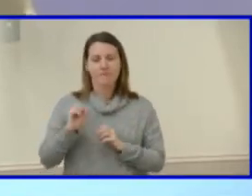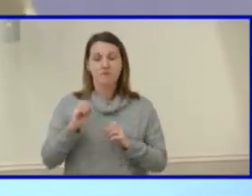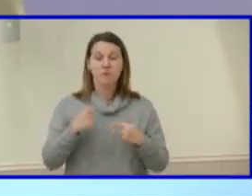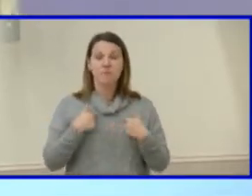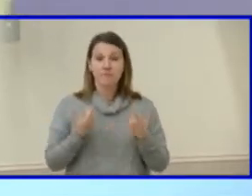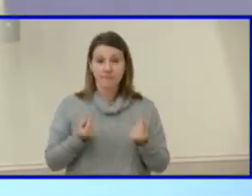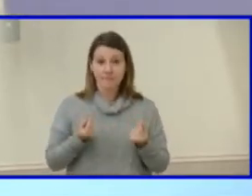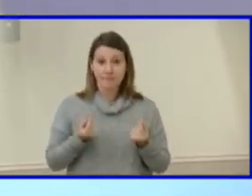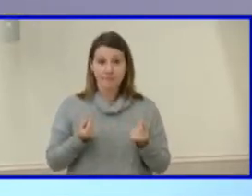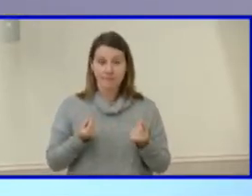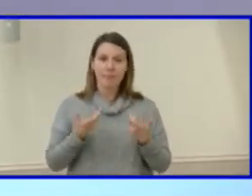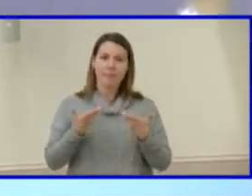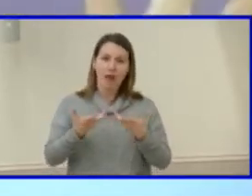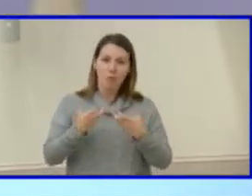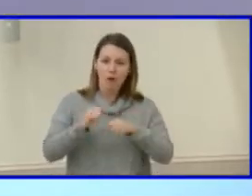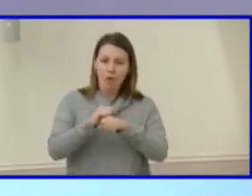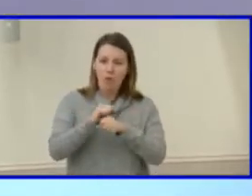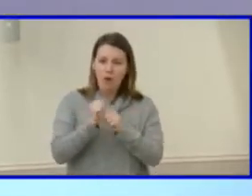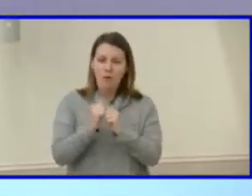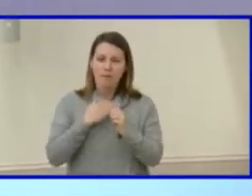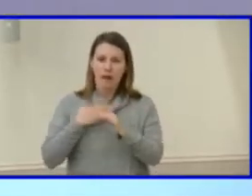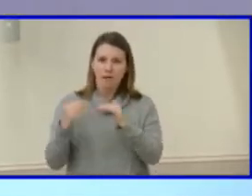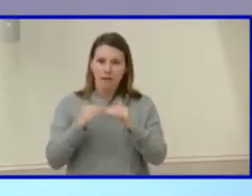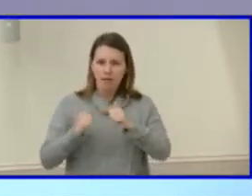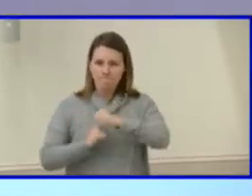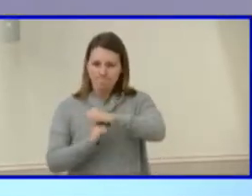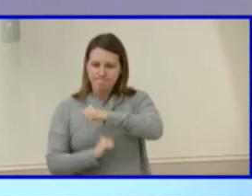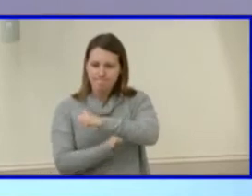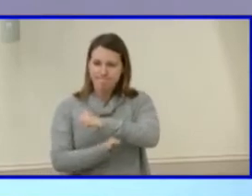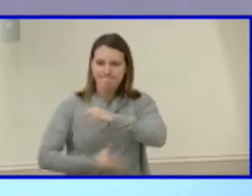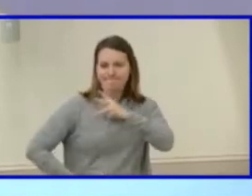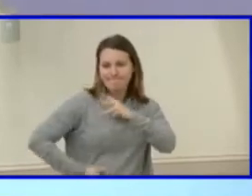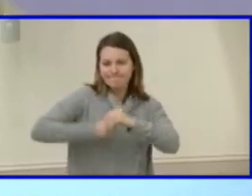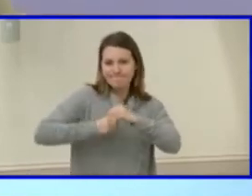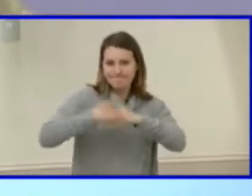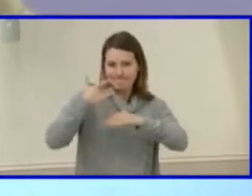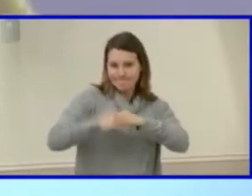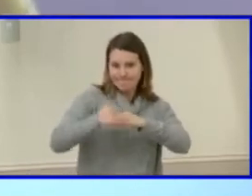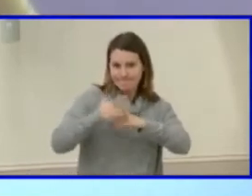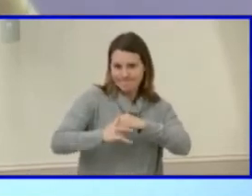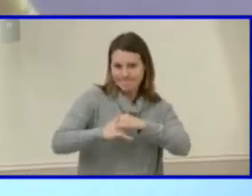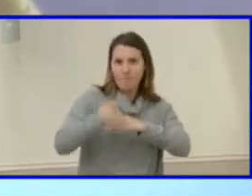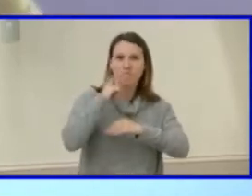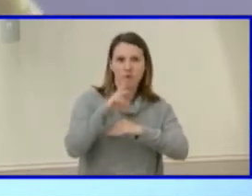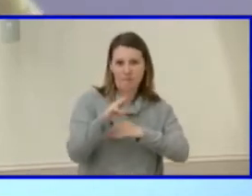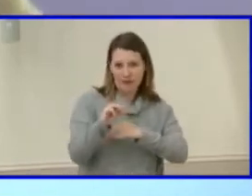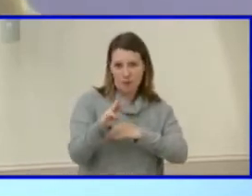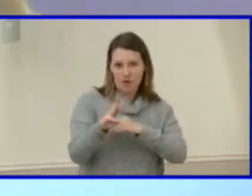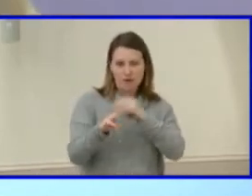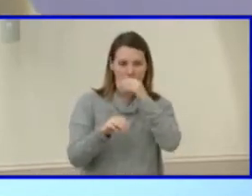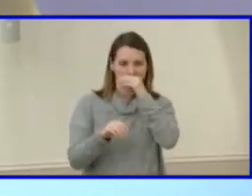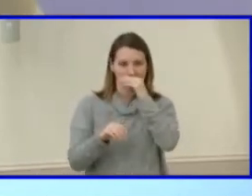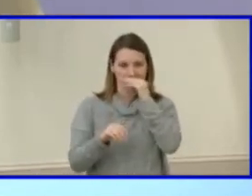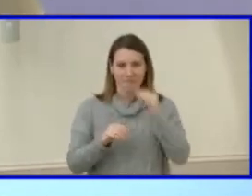with my colleagues of adding slots to Maggie Walker. We,